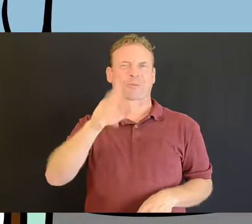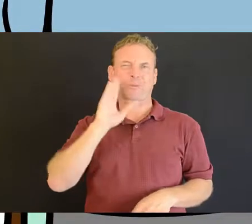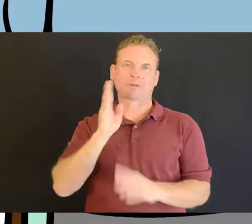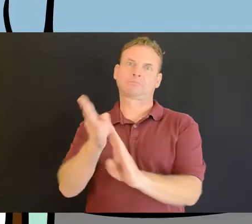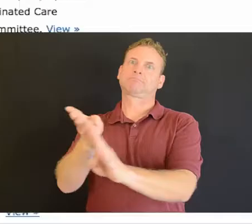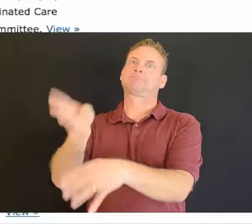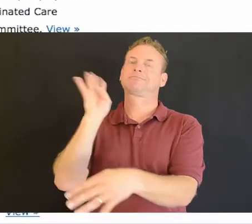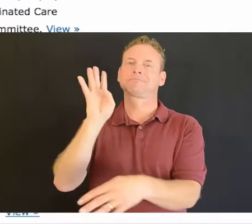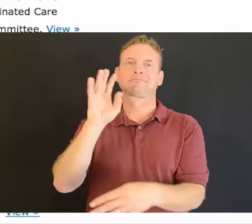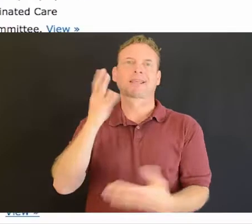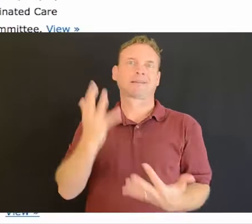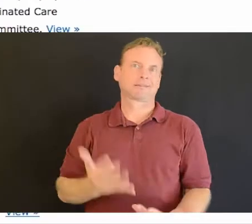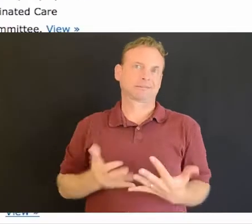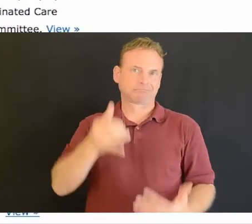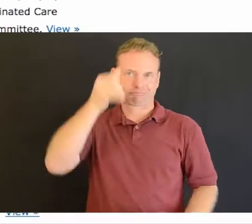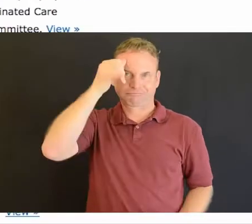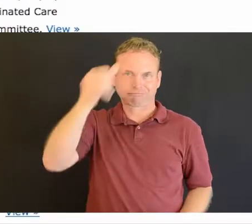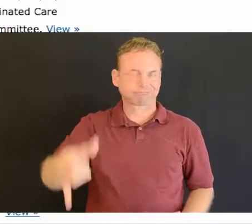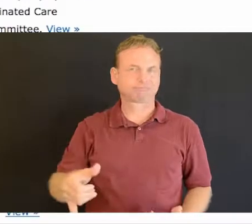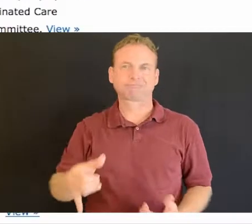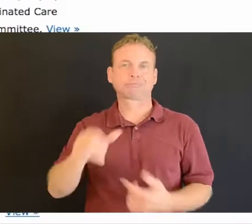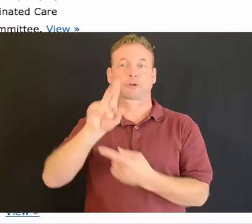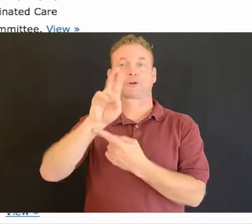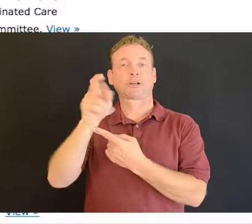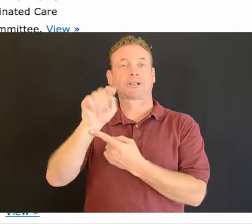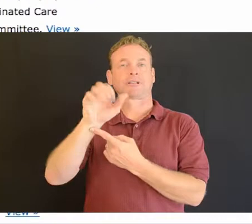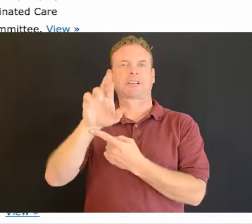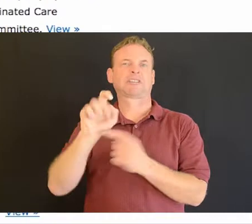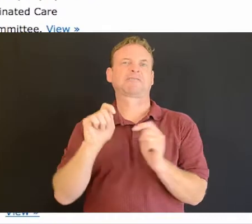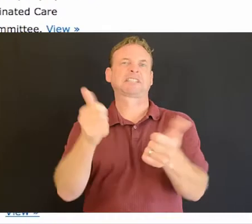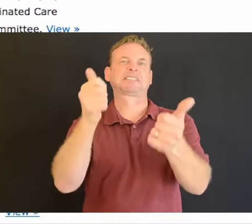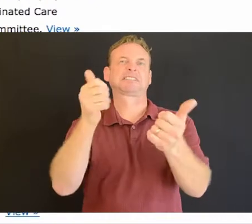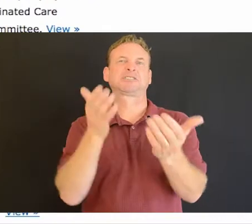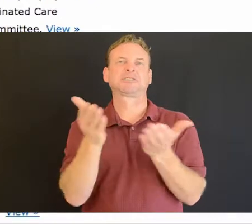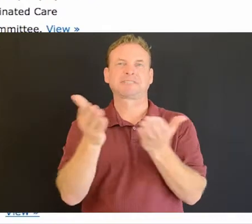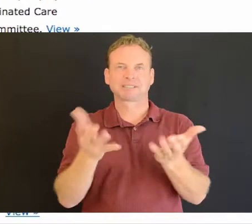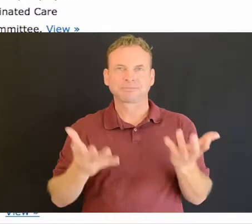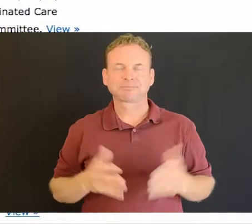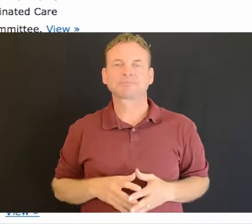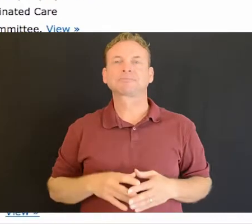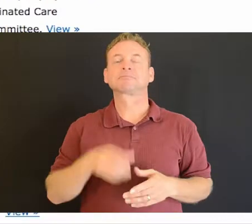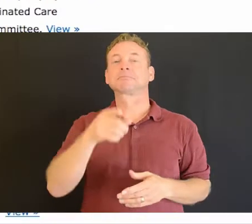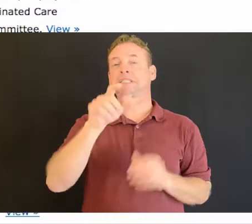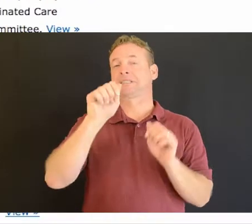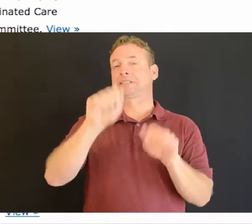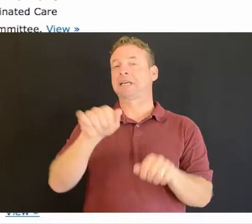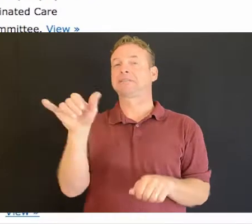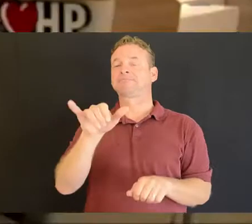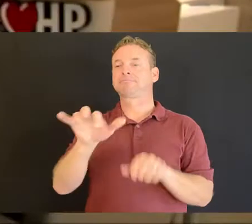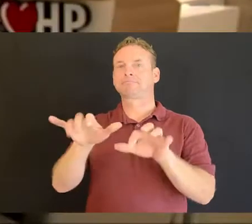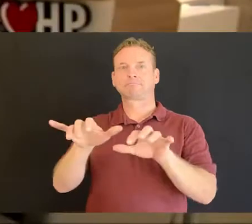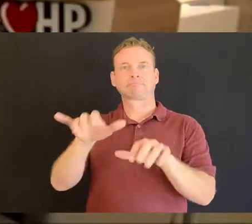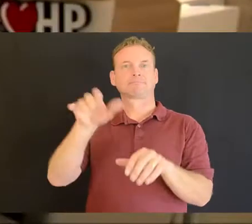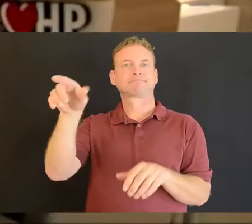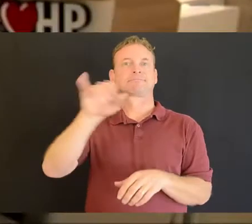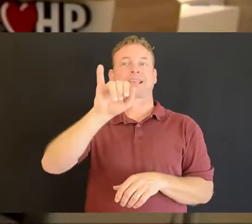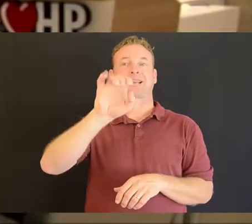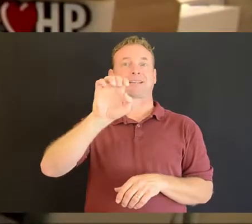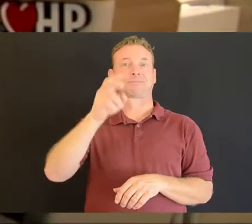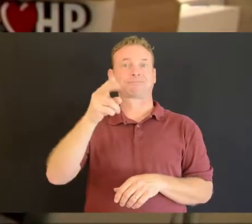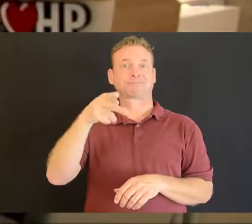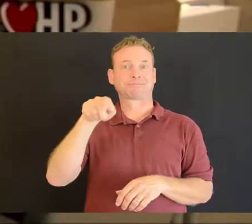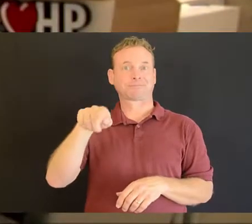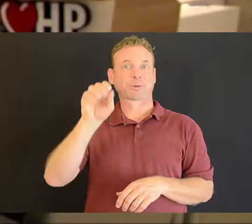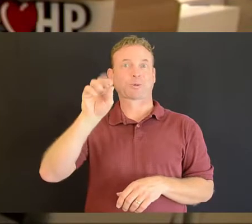rooms. Go to IEHP.org for an urgent care clinic near you and just click doctor search. However,